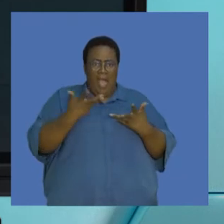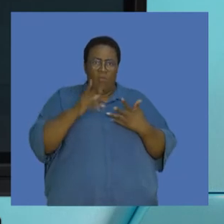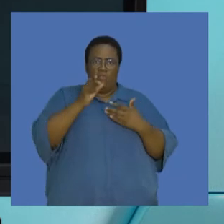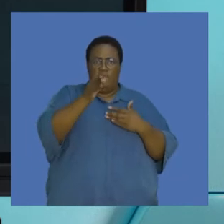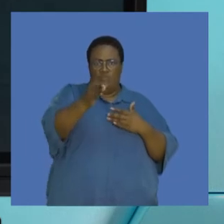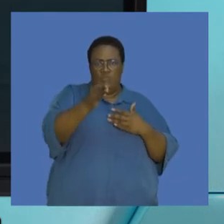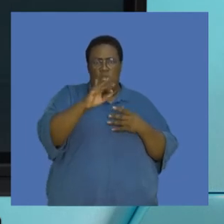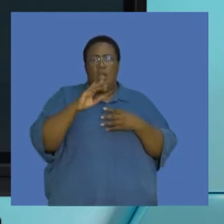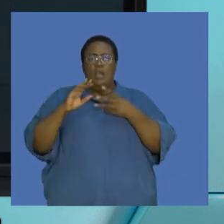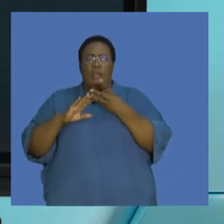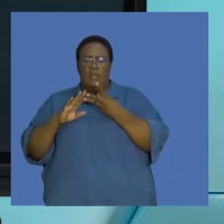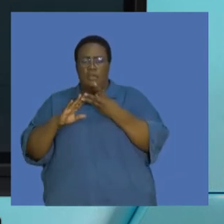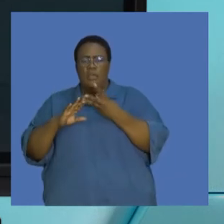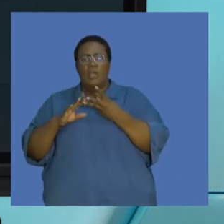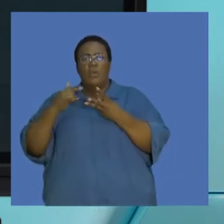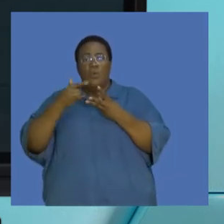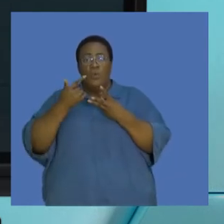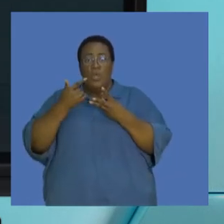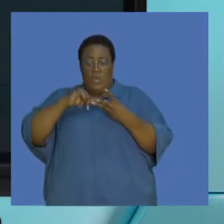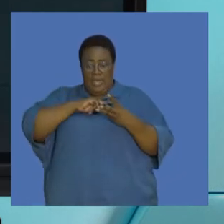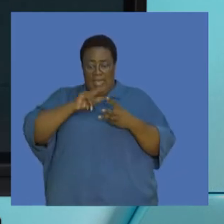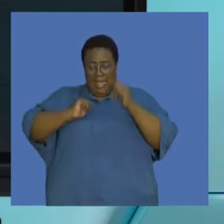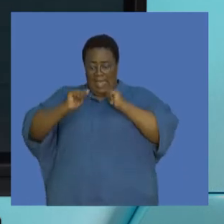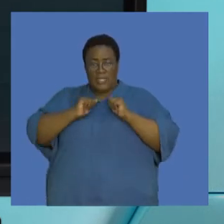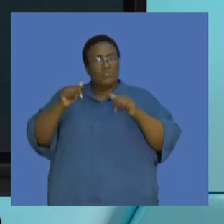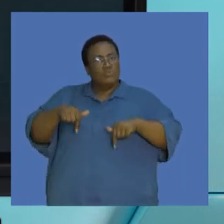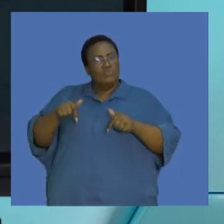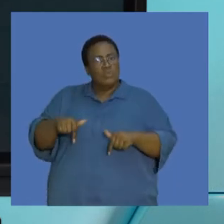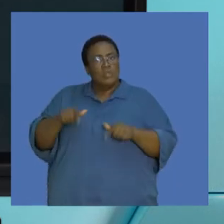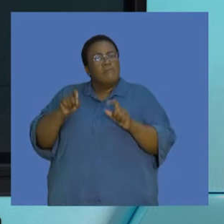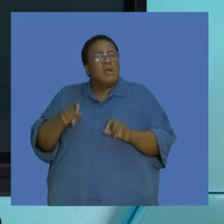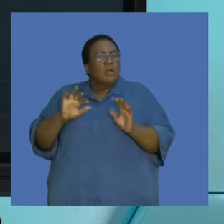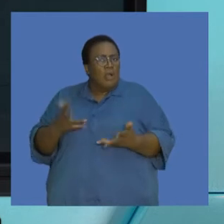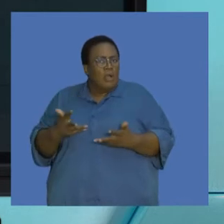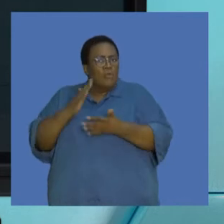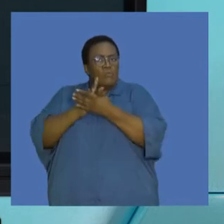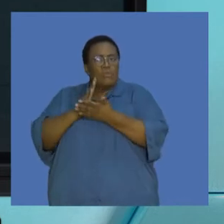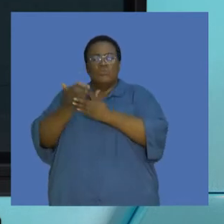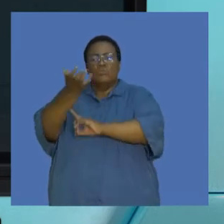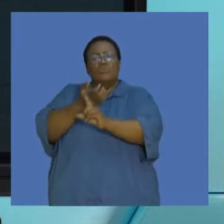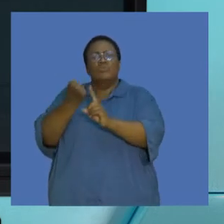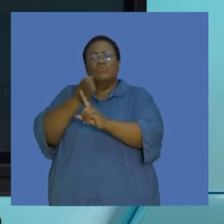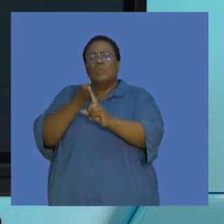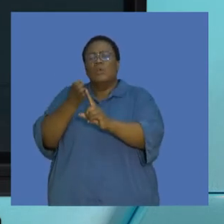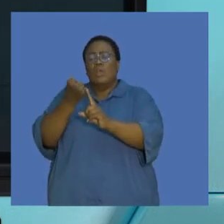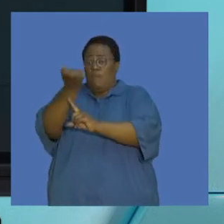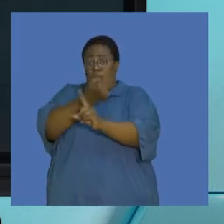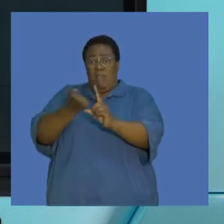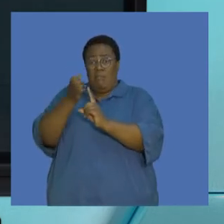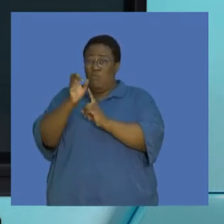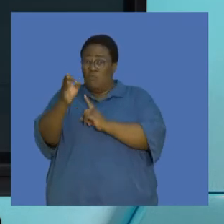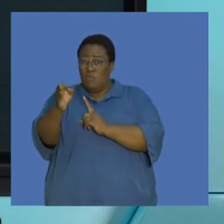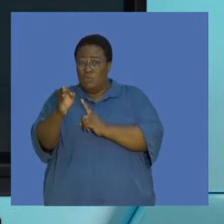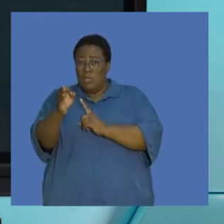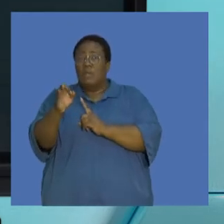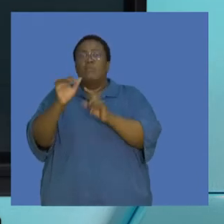and three, how we act today so that we ensure that the future of this environment is protected, not just for us, but for